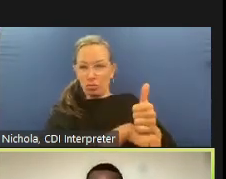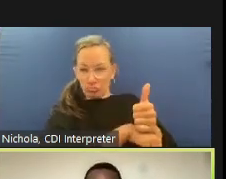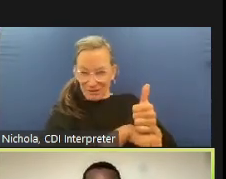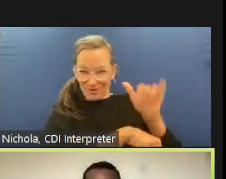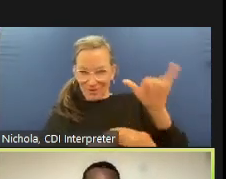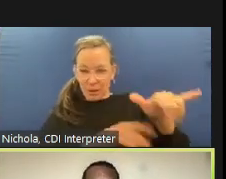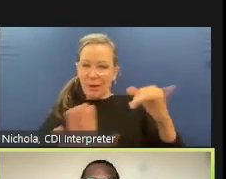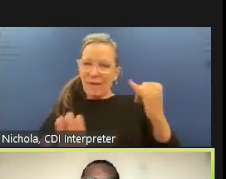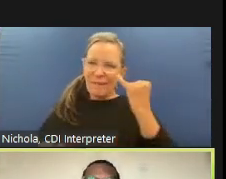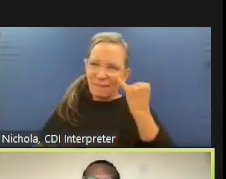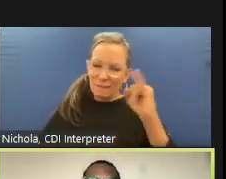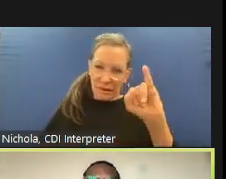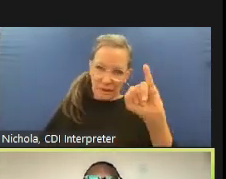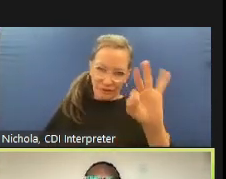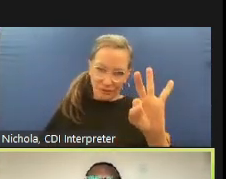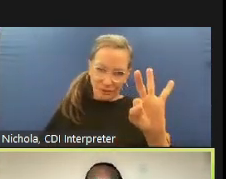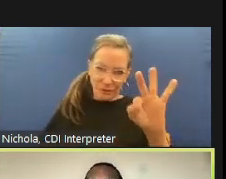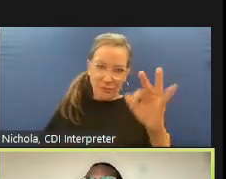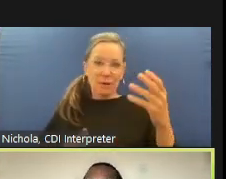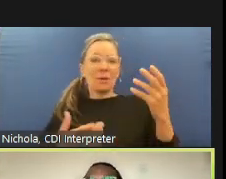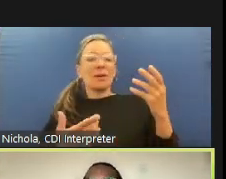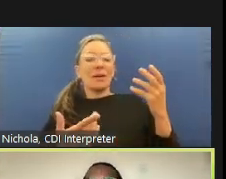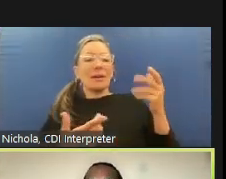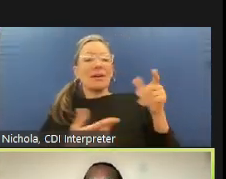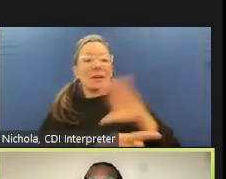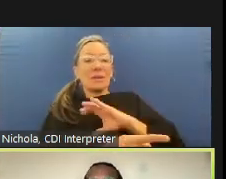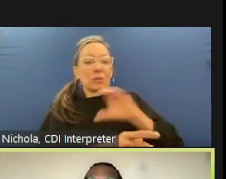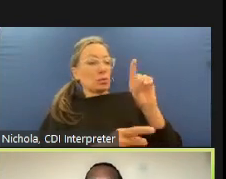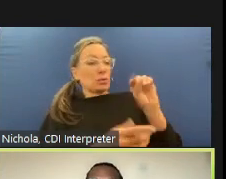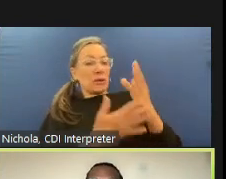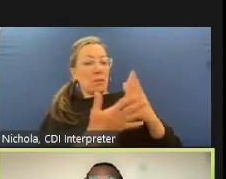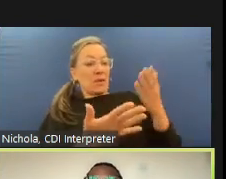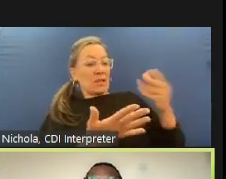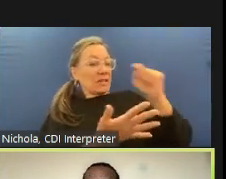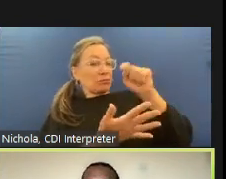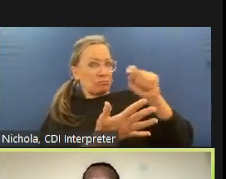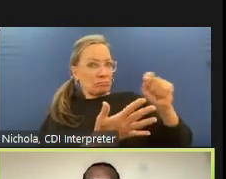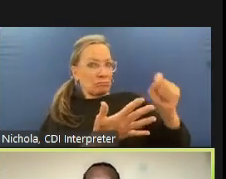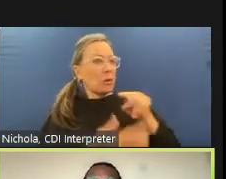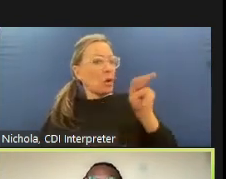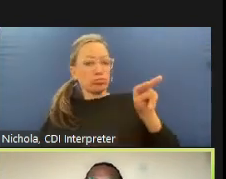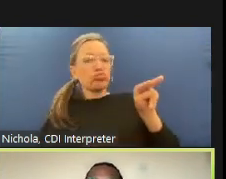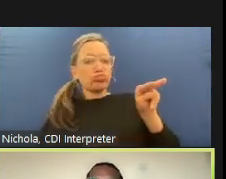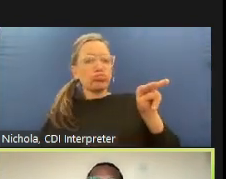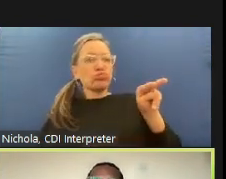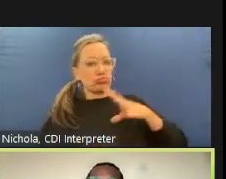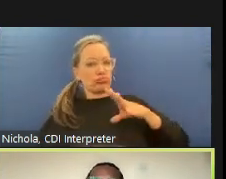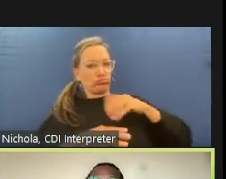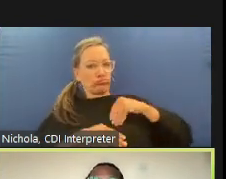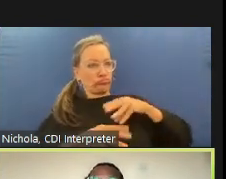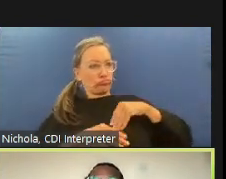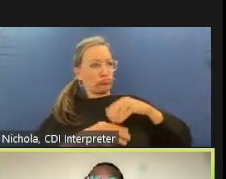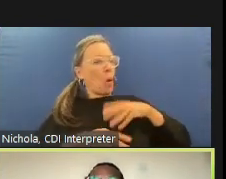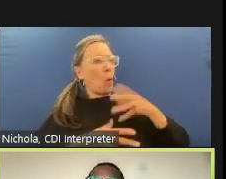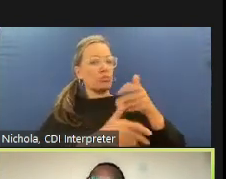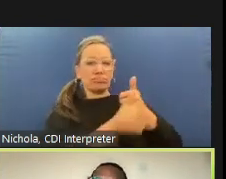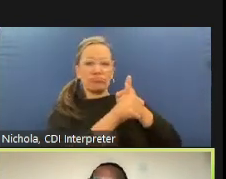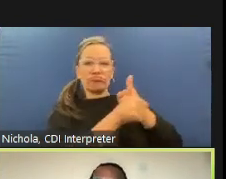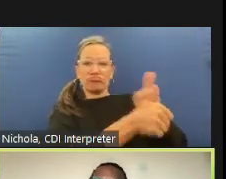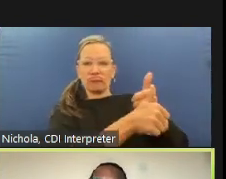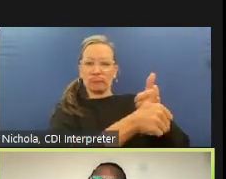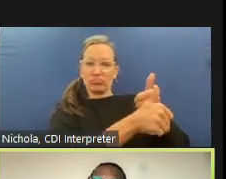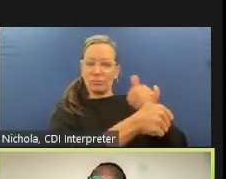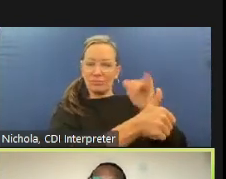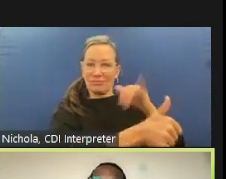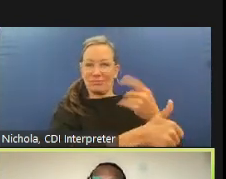legitimate reasons let me comply and let me accept those decisions and follow their instructions and then it